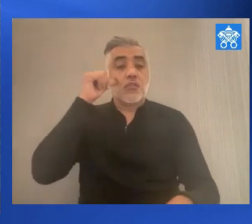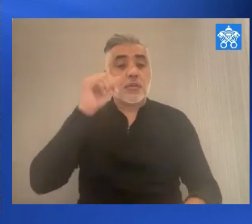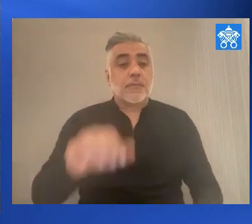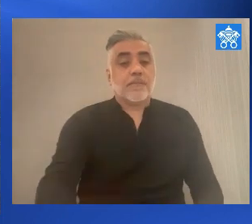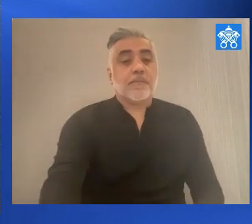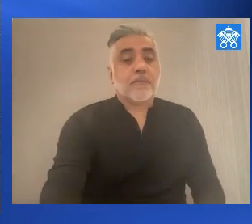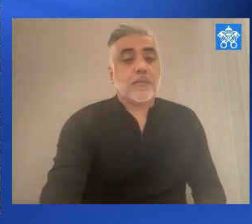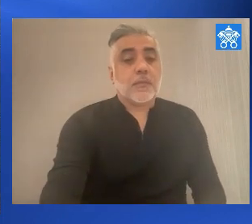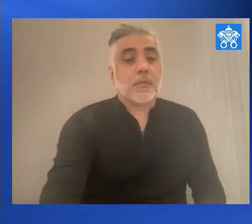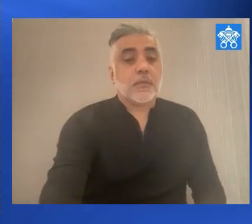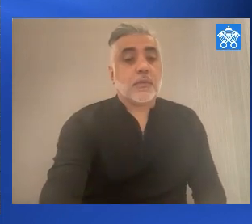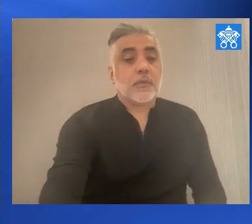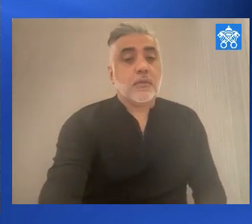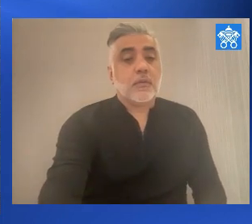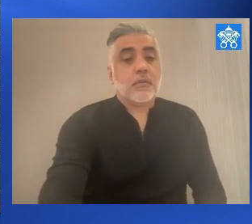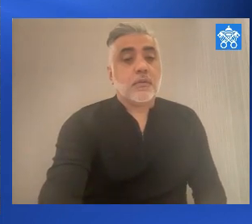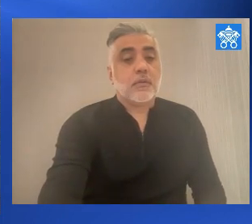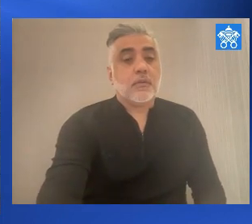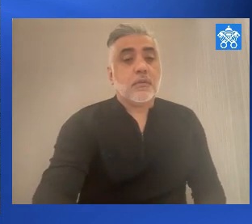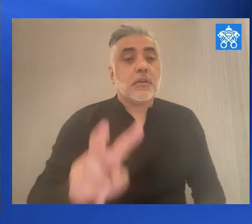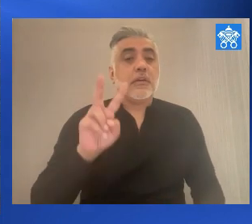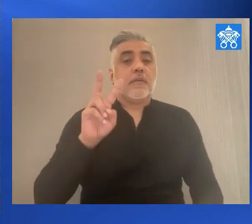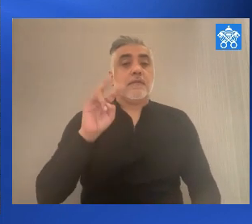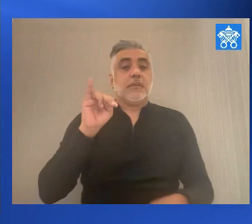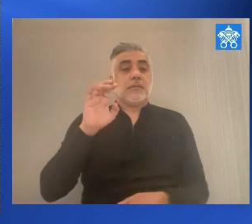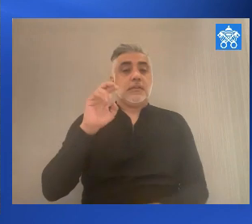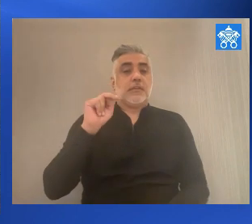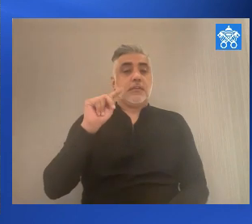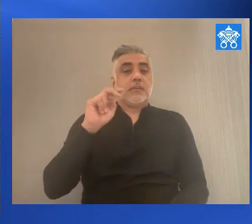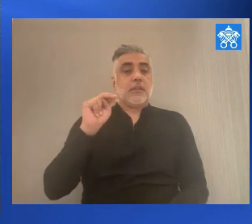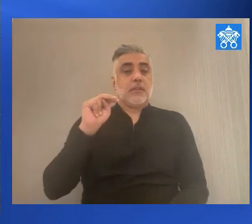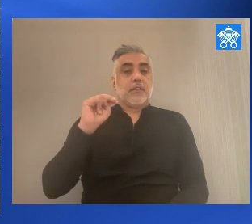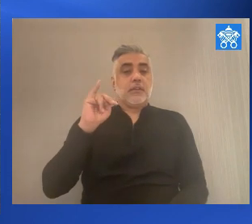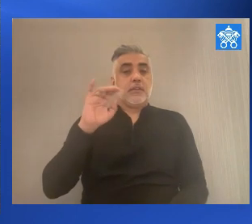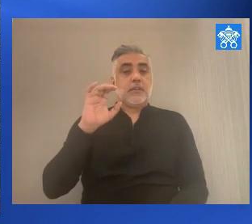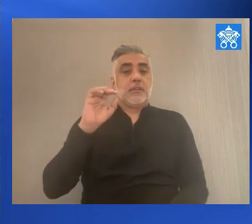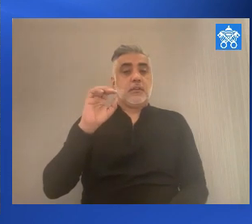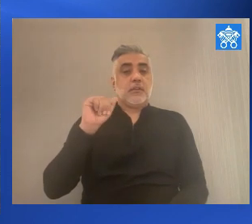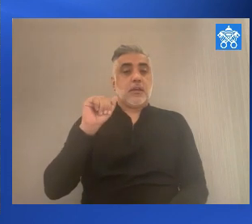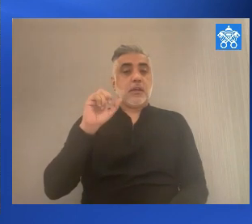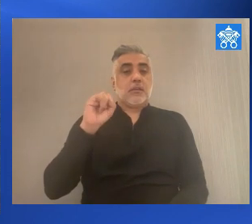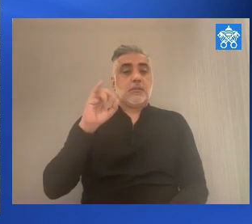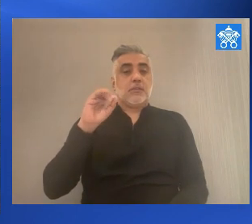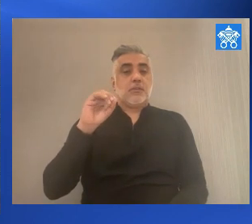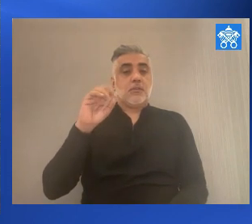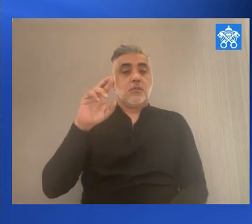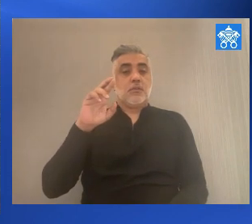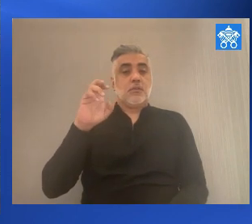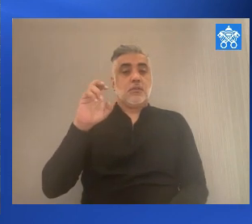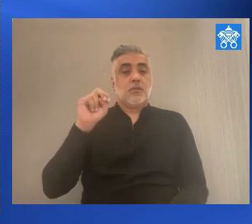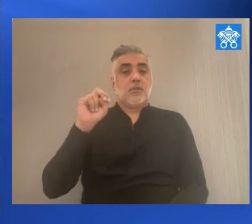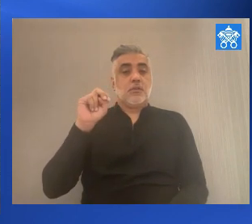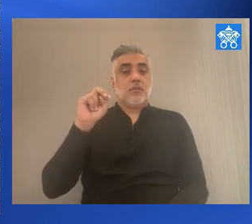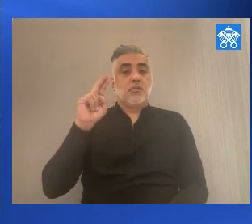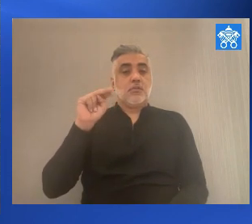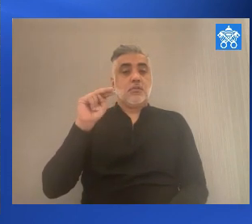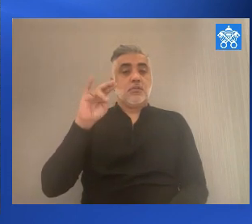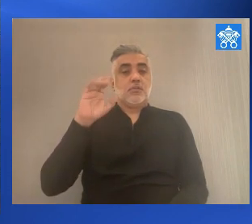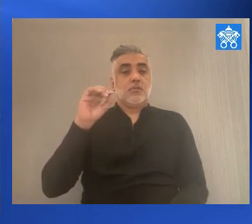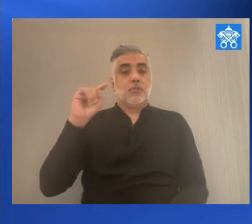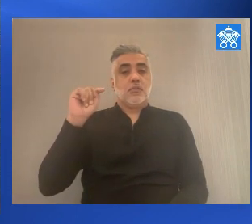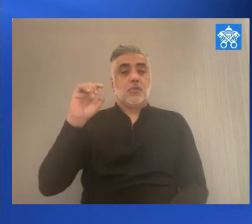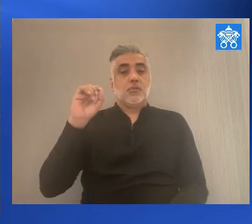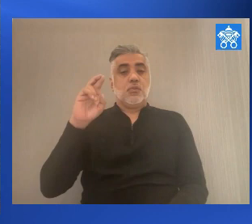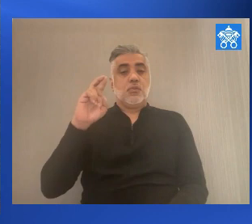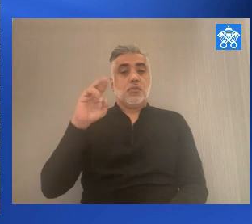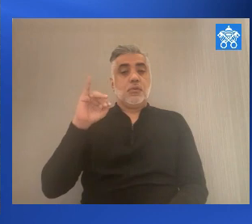in Madrid the church has new 12 blessed in Spain. Vicenzo